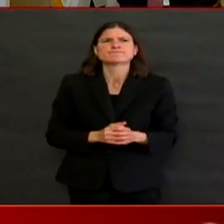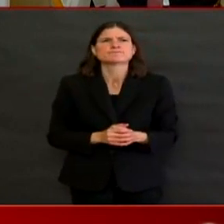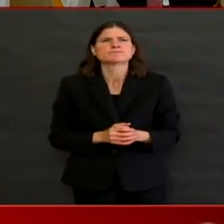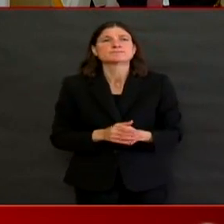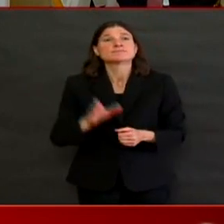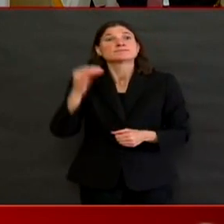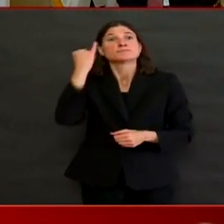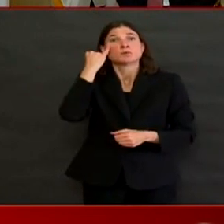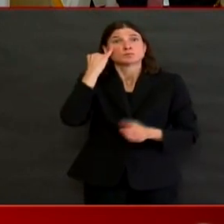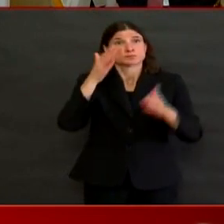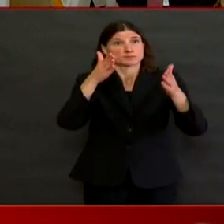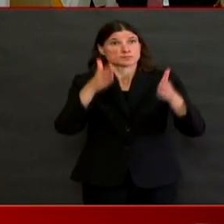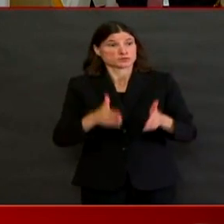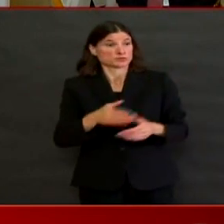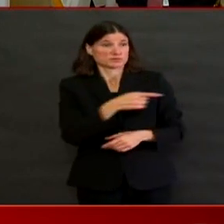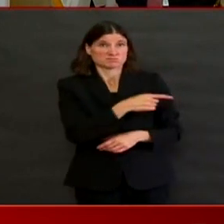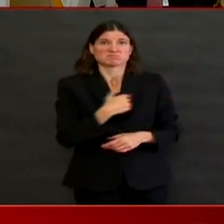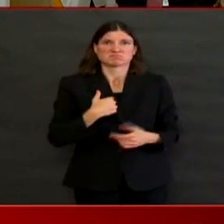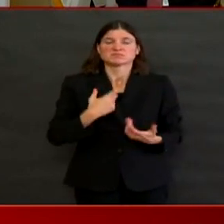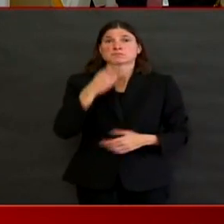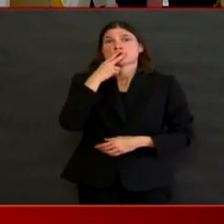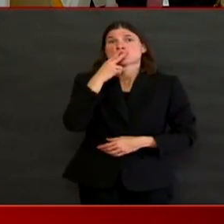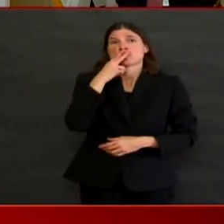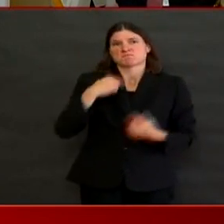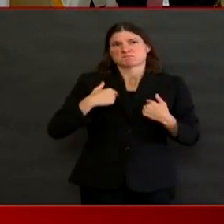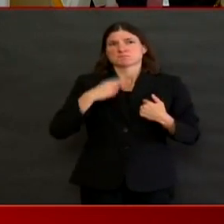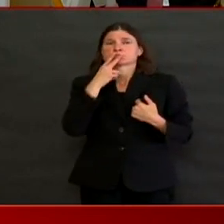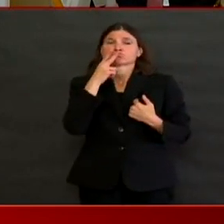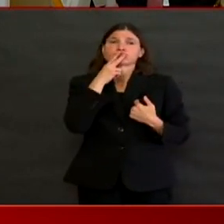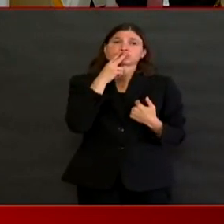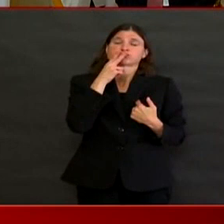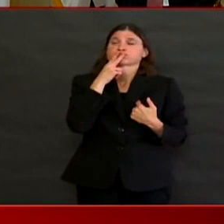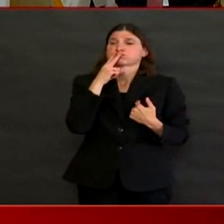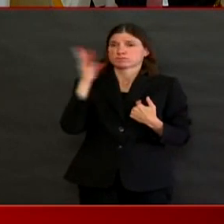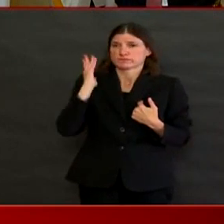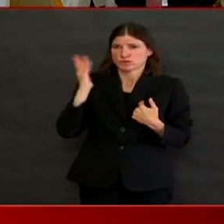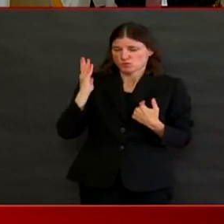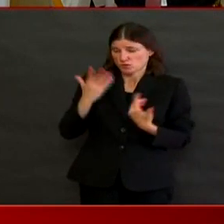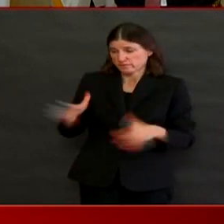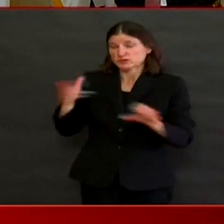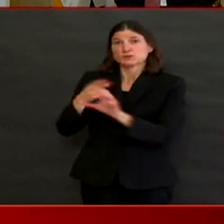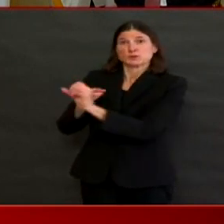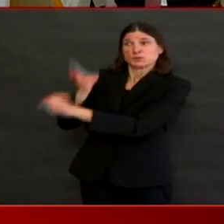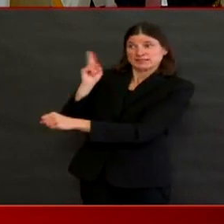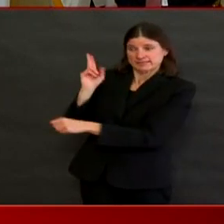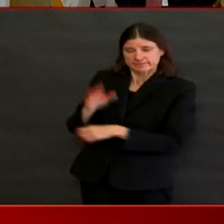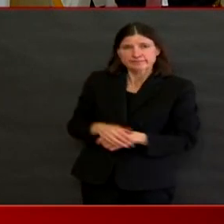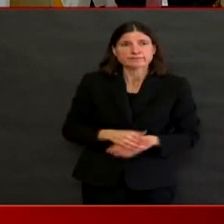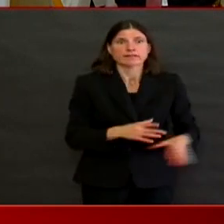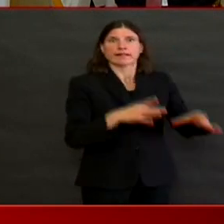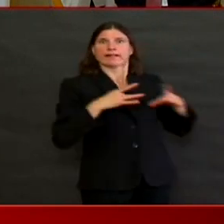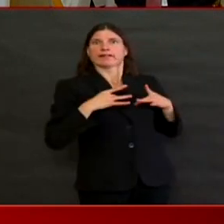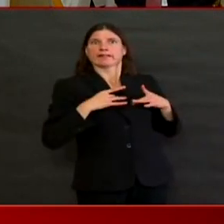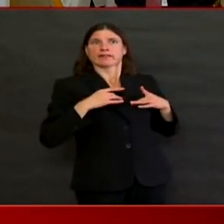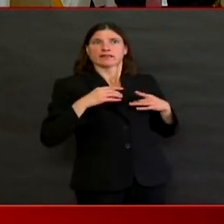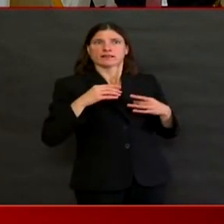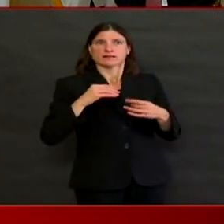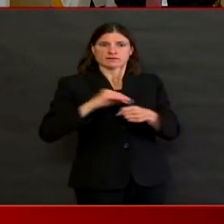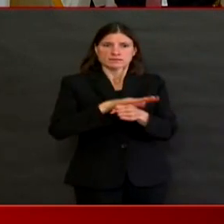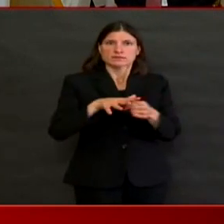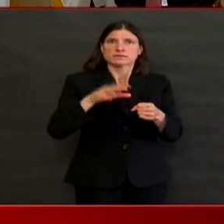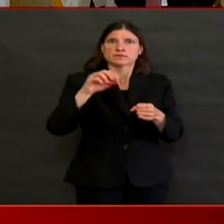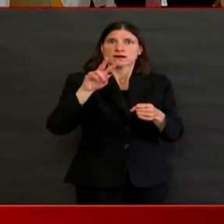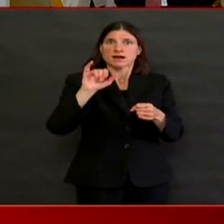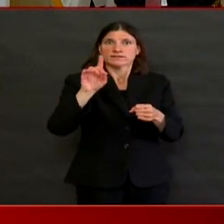how does this impact their recovery? We are seeing that, um, folks who are former smokers are